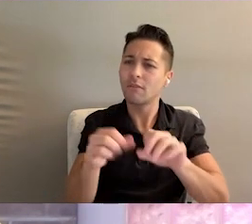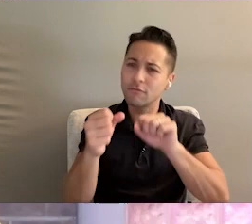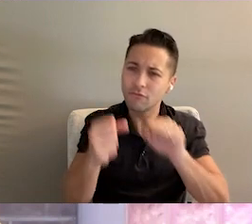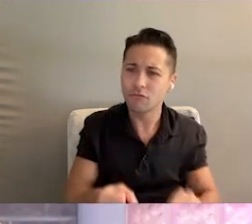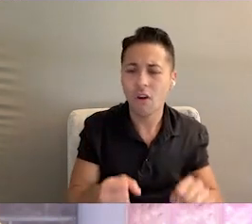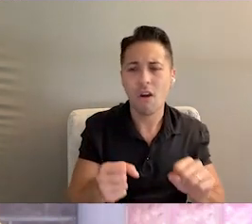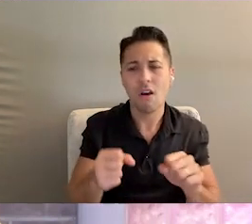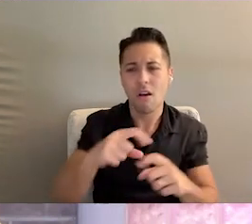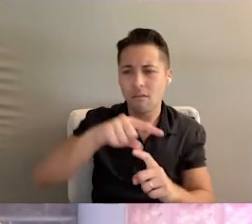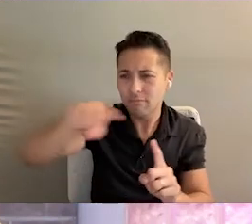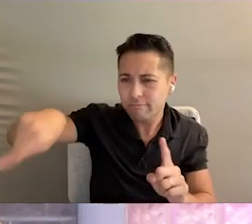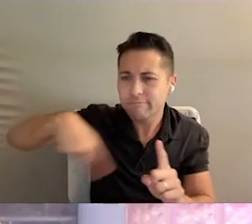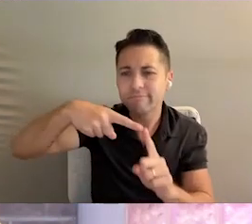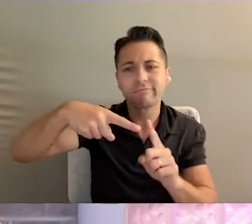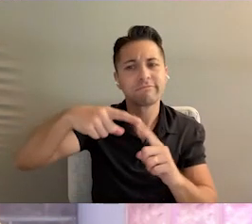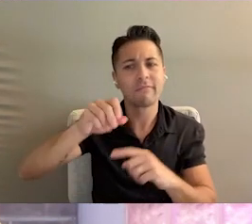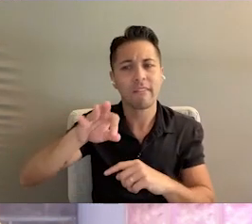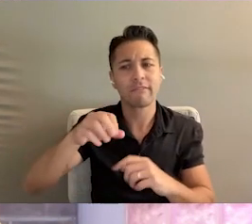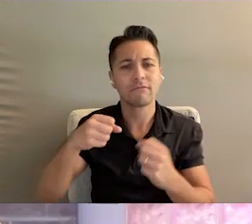circles of support.